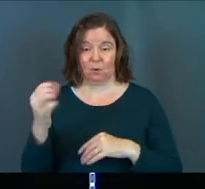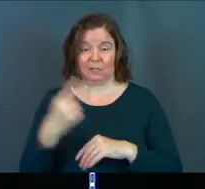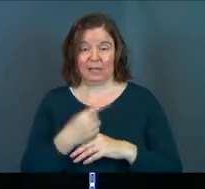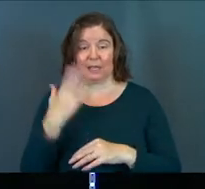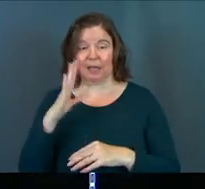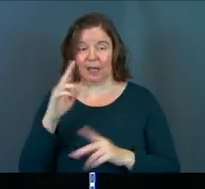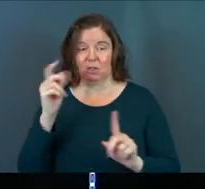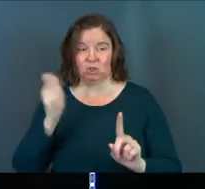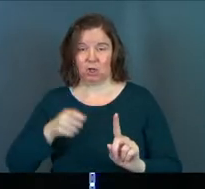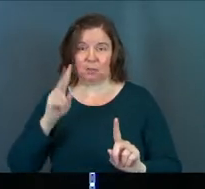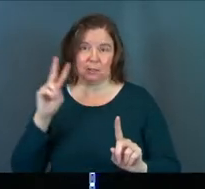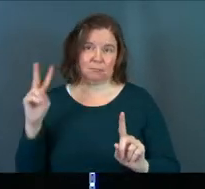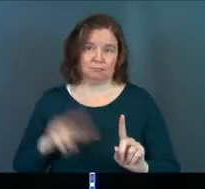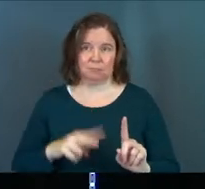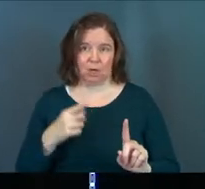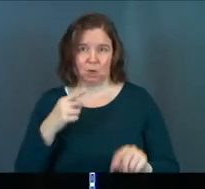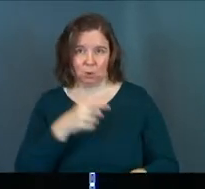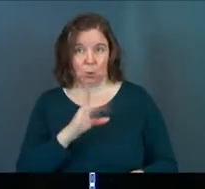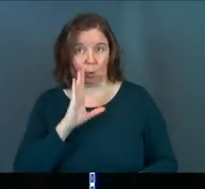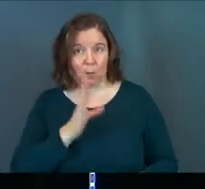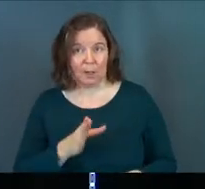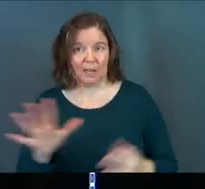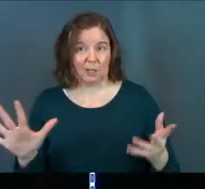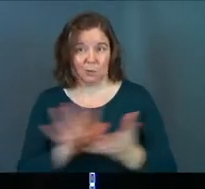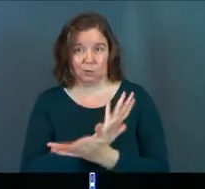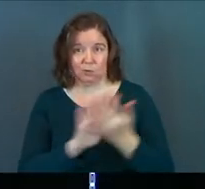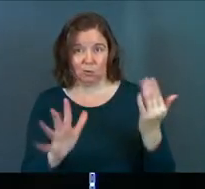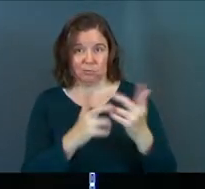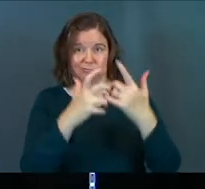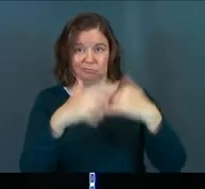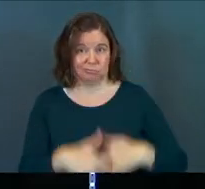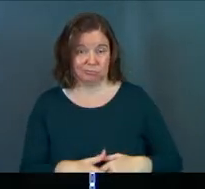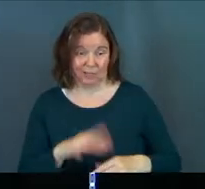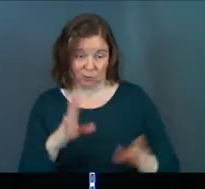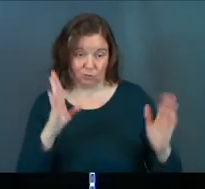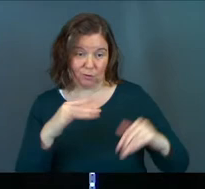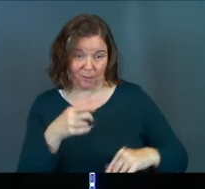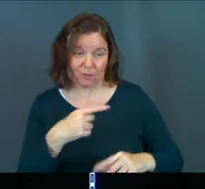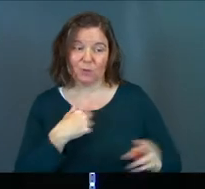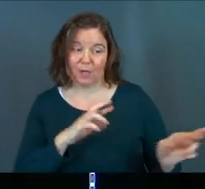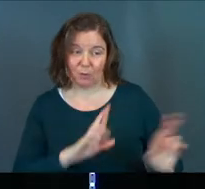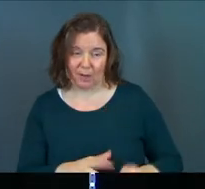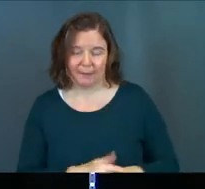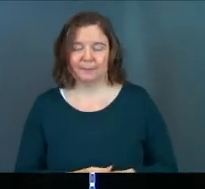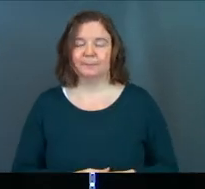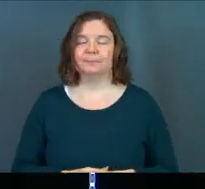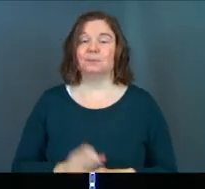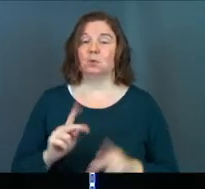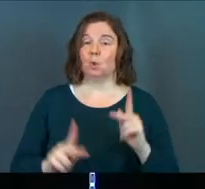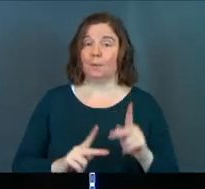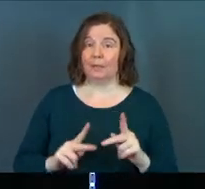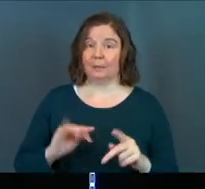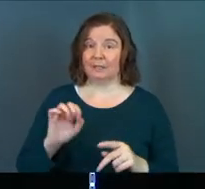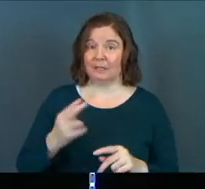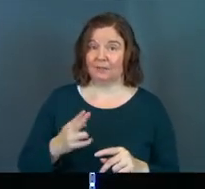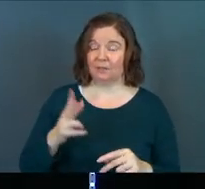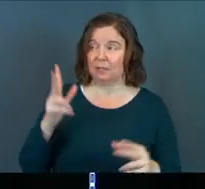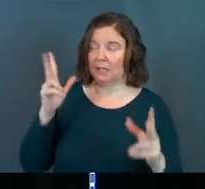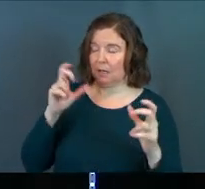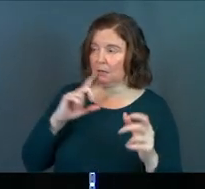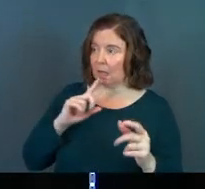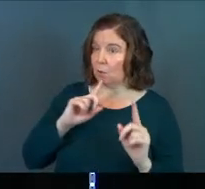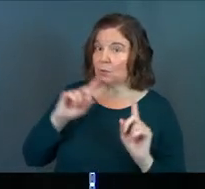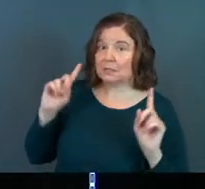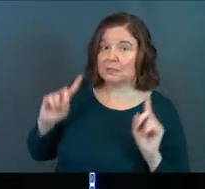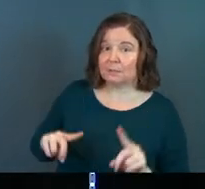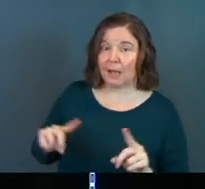days, God's judgment is going to come upon you, okay? He's going to destroy this place. And you're in trouble. So get ready. So the people of Nineveh, they